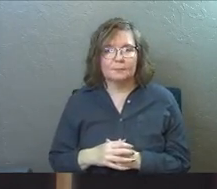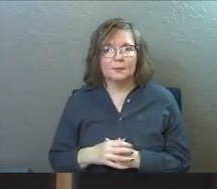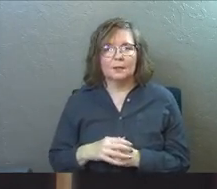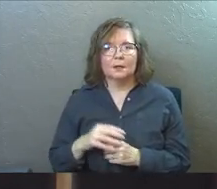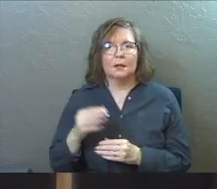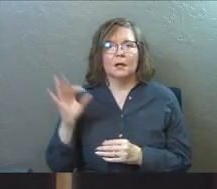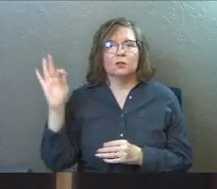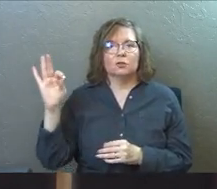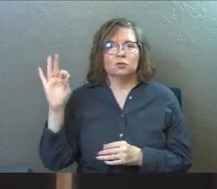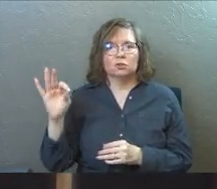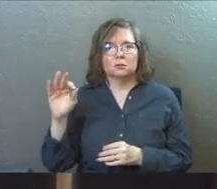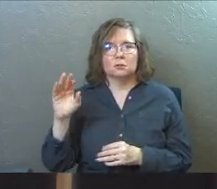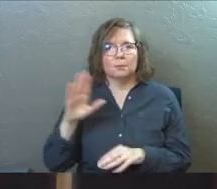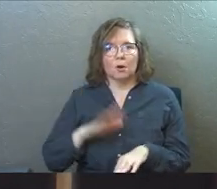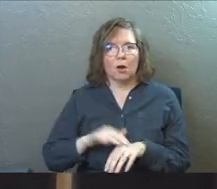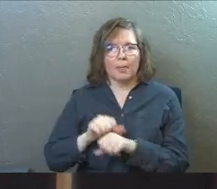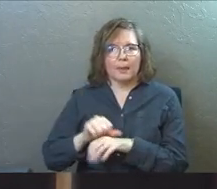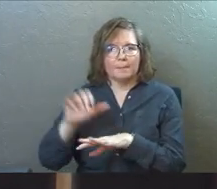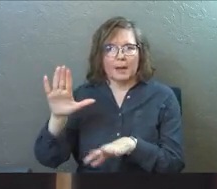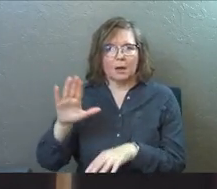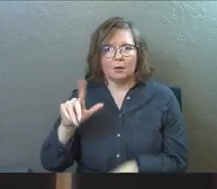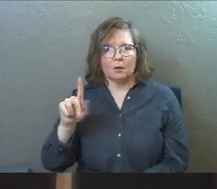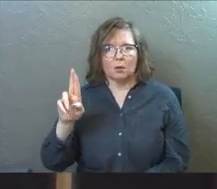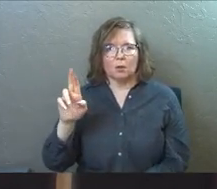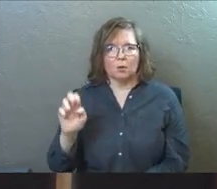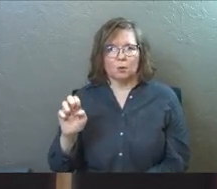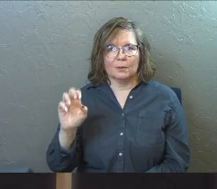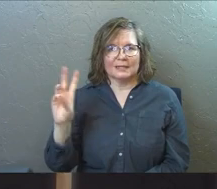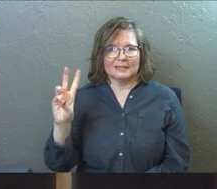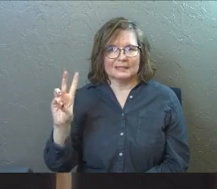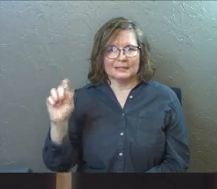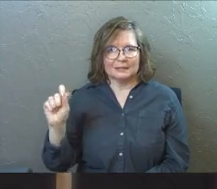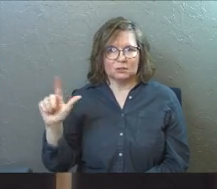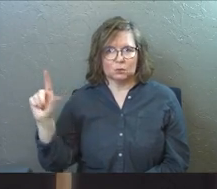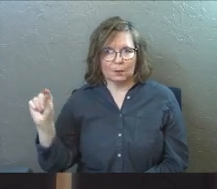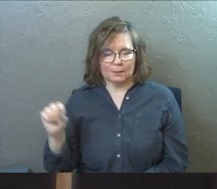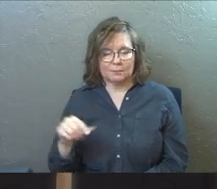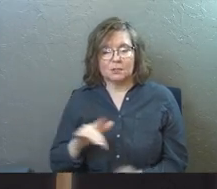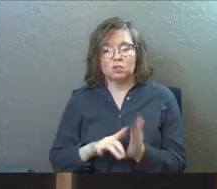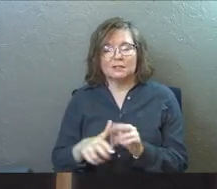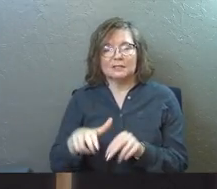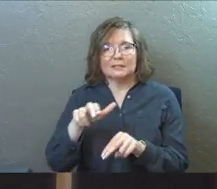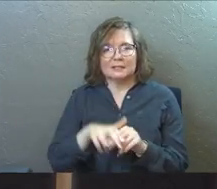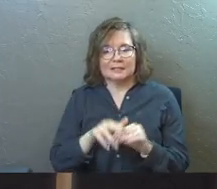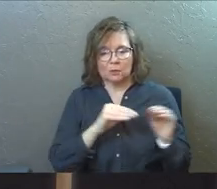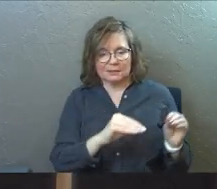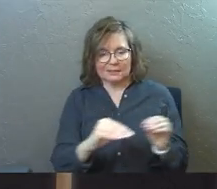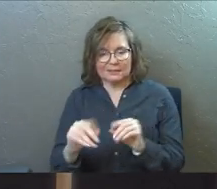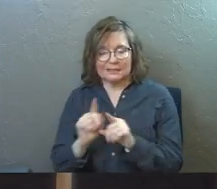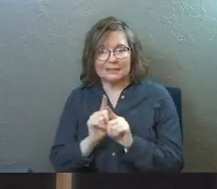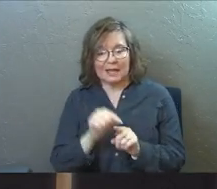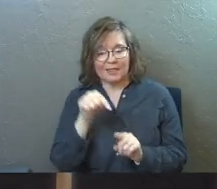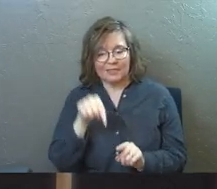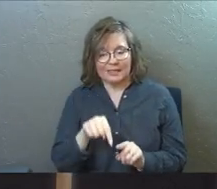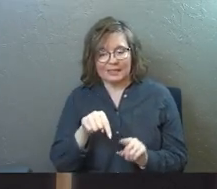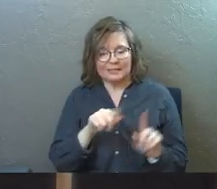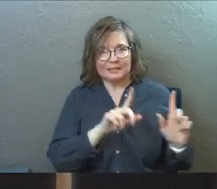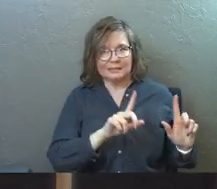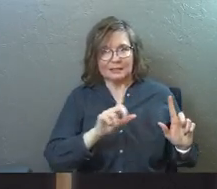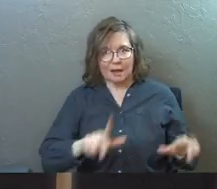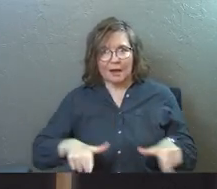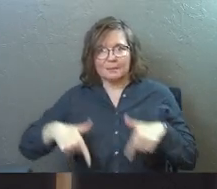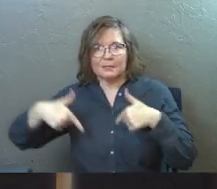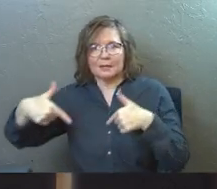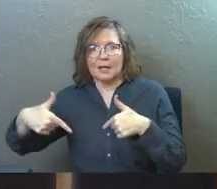on the Mount. Luke chapter six, verse 20. This is Jesus sitting down and teaching his disciples. This is the upside